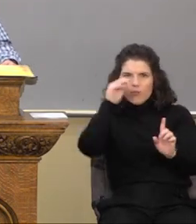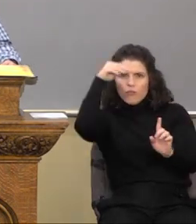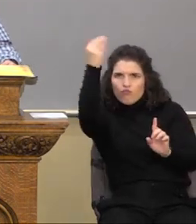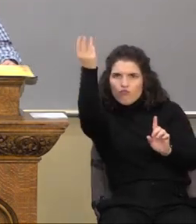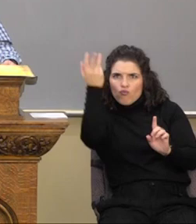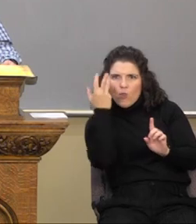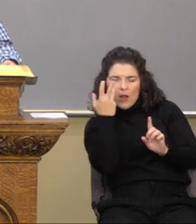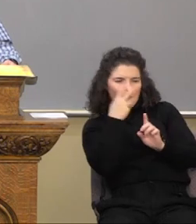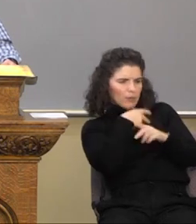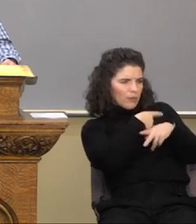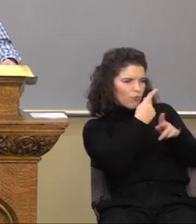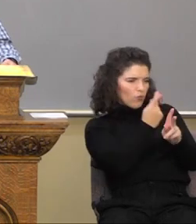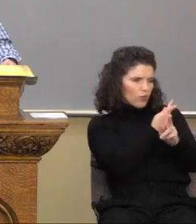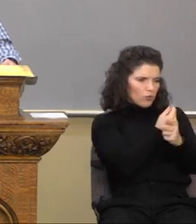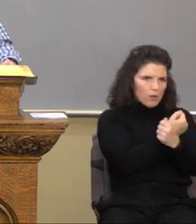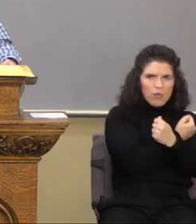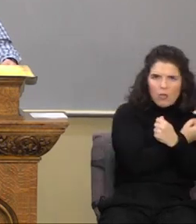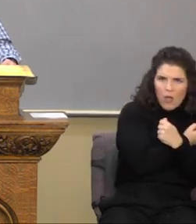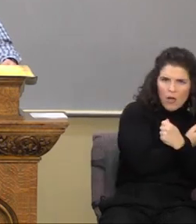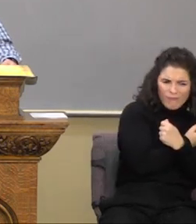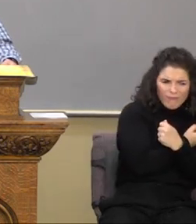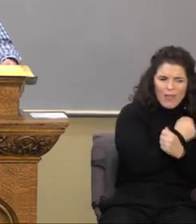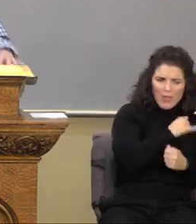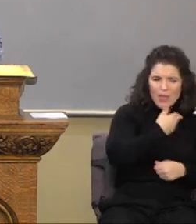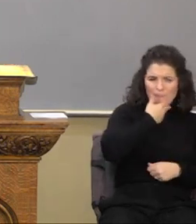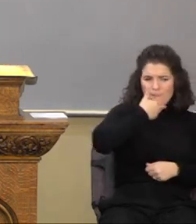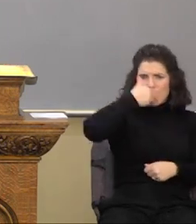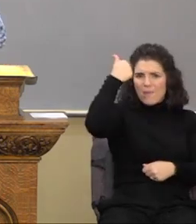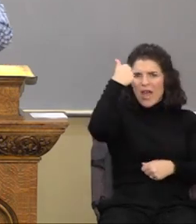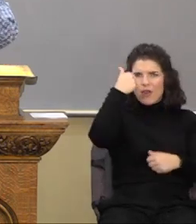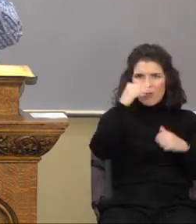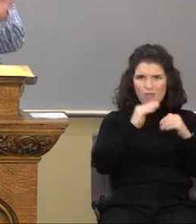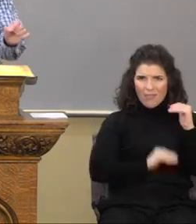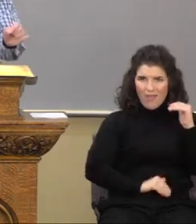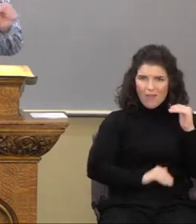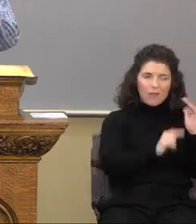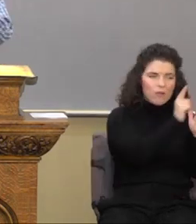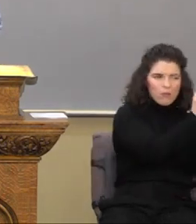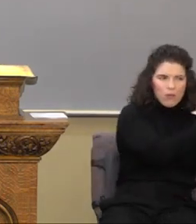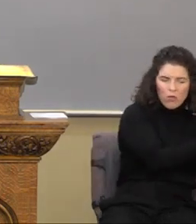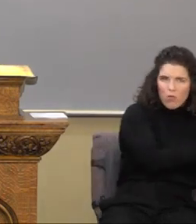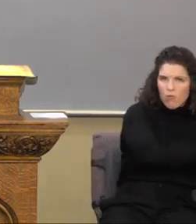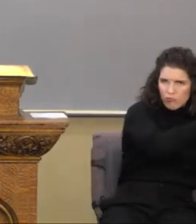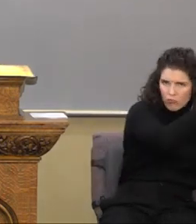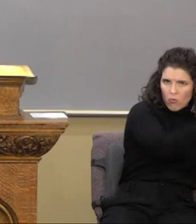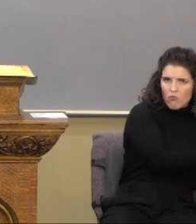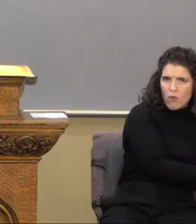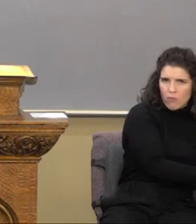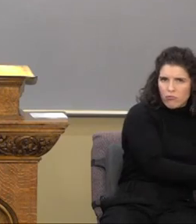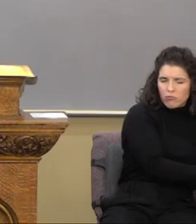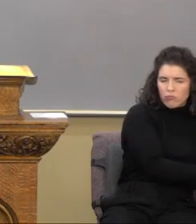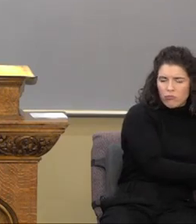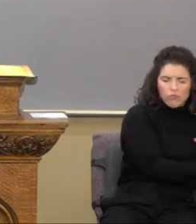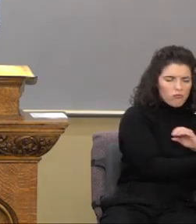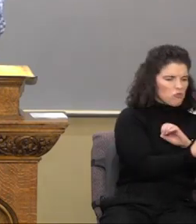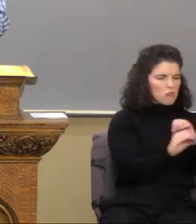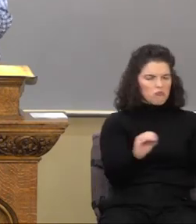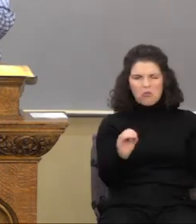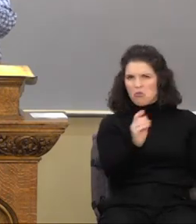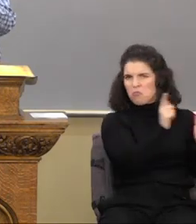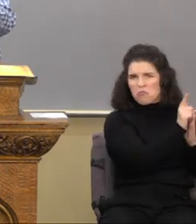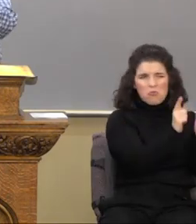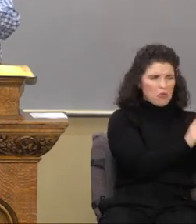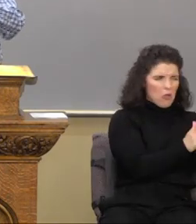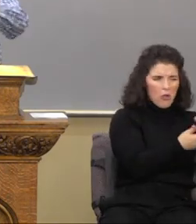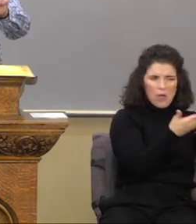is far better than the law program. There is no law operating system. There is no